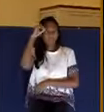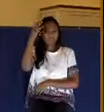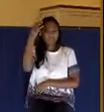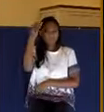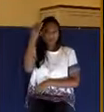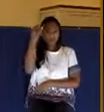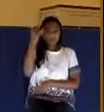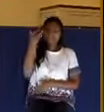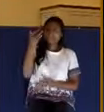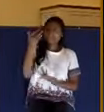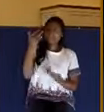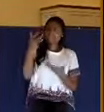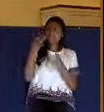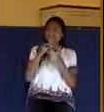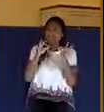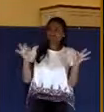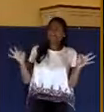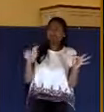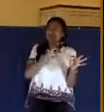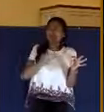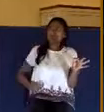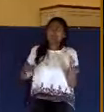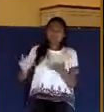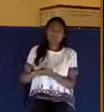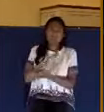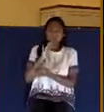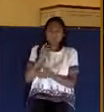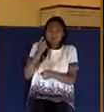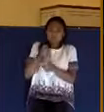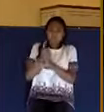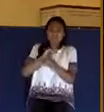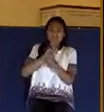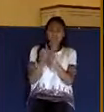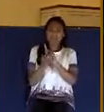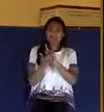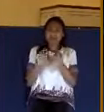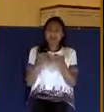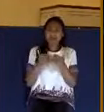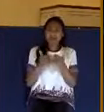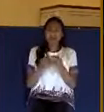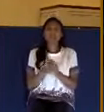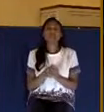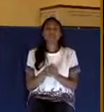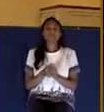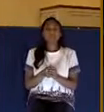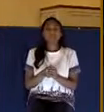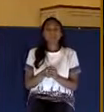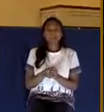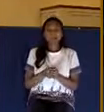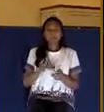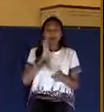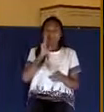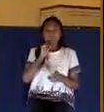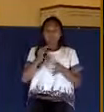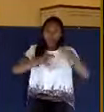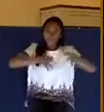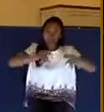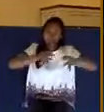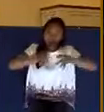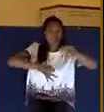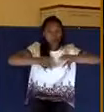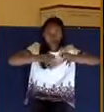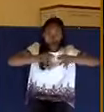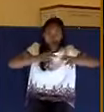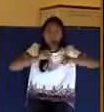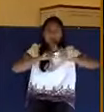how do we translate this. I don't want to give you all the technicalities, but I believe the best way to translate this is hold not the faith of our Lord